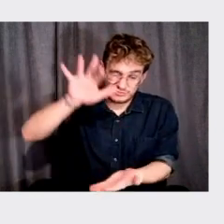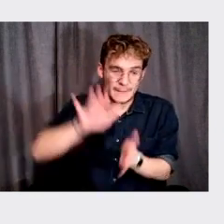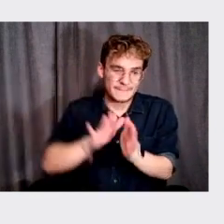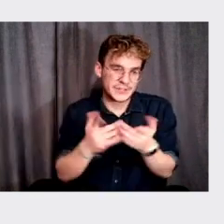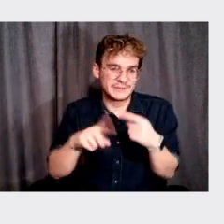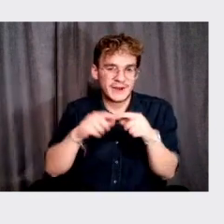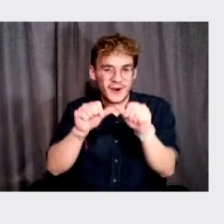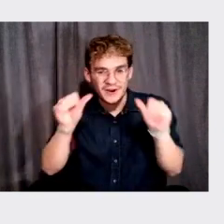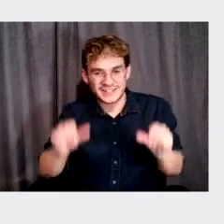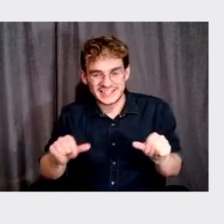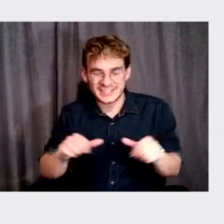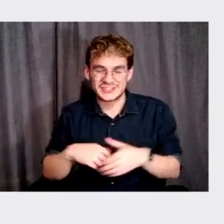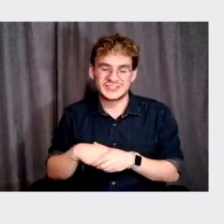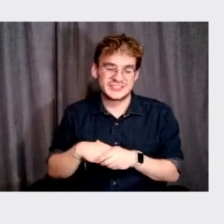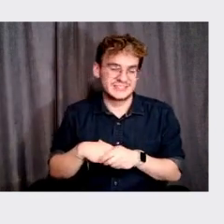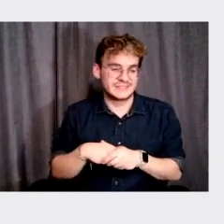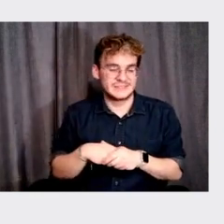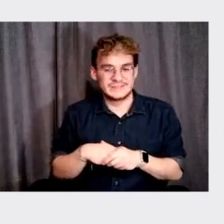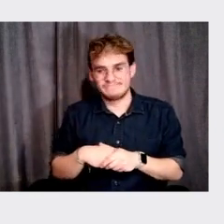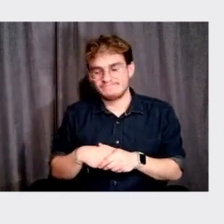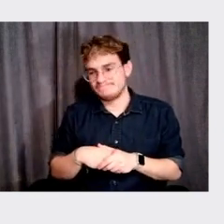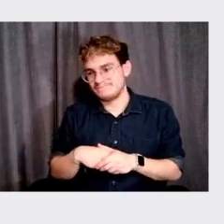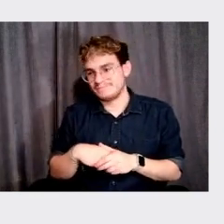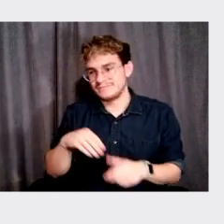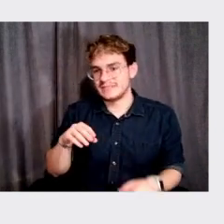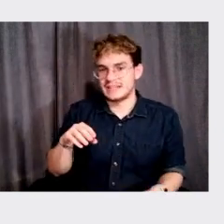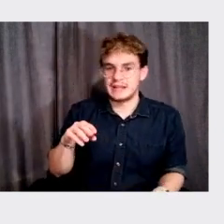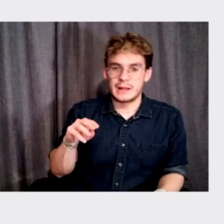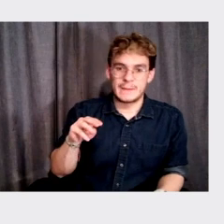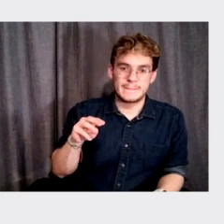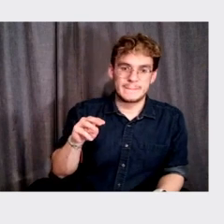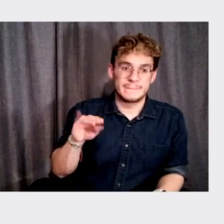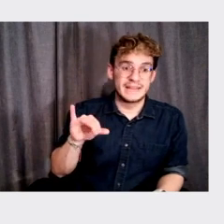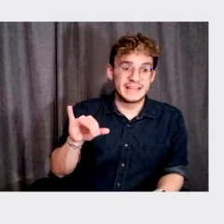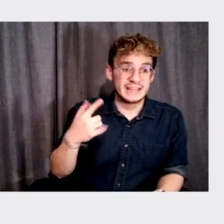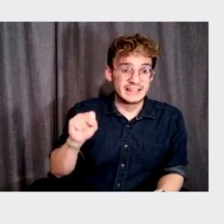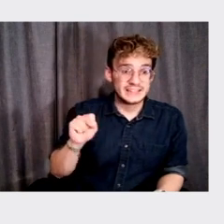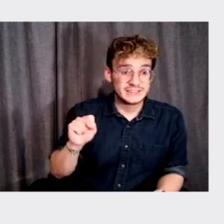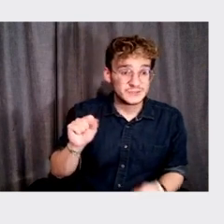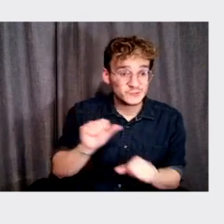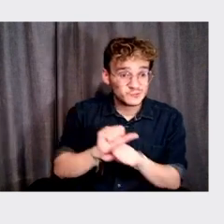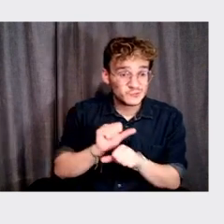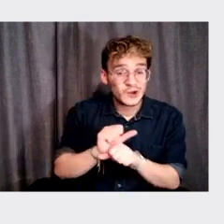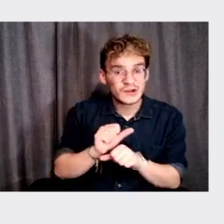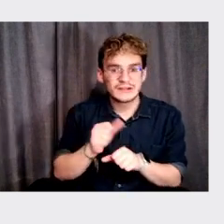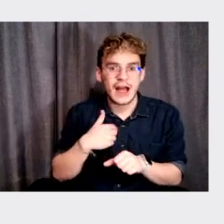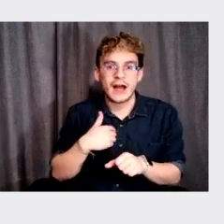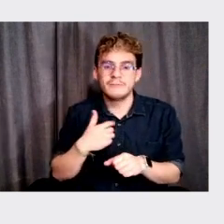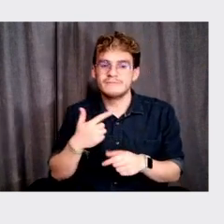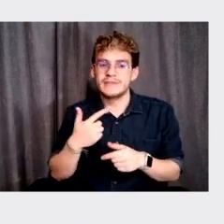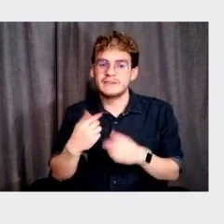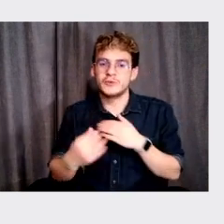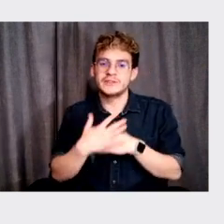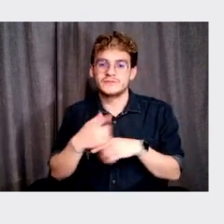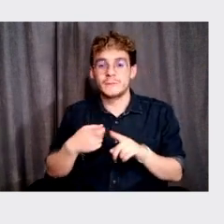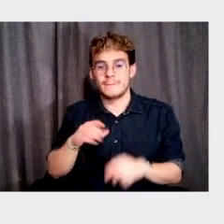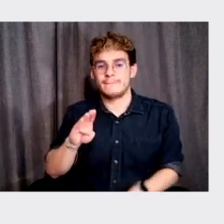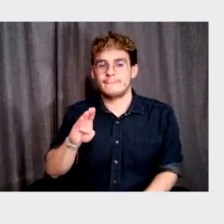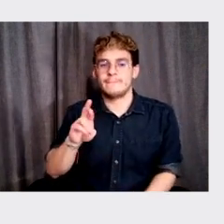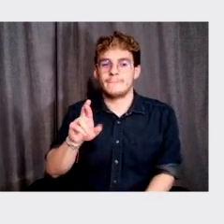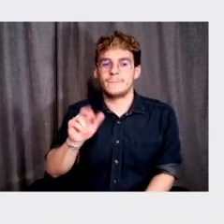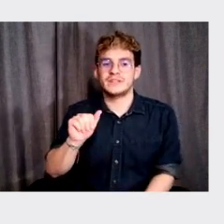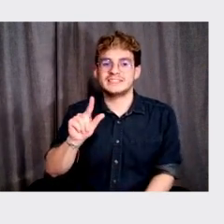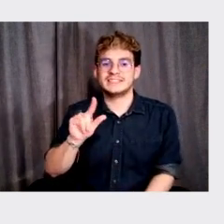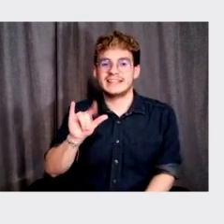Tadão's work. I love me's work, for example, just to talk about too, but obviously I'm very influenced by Brazilian designers.